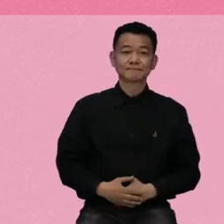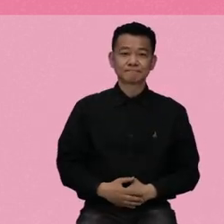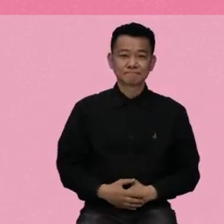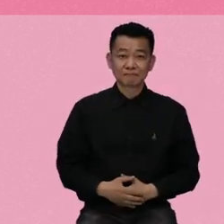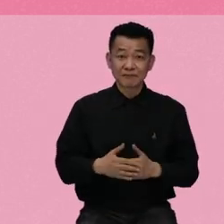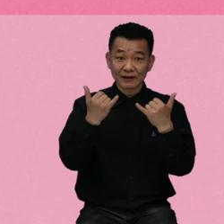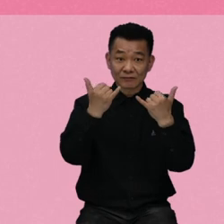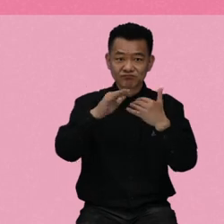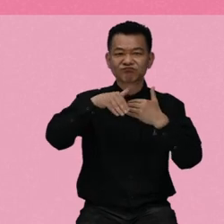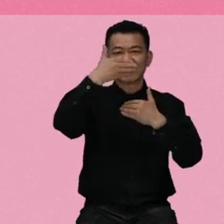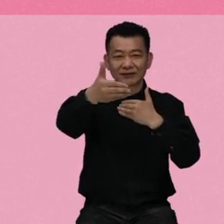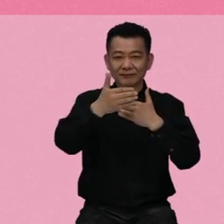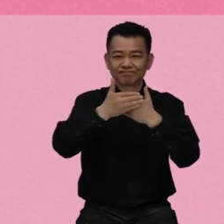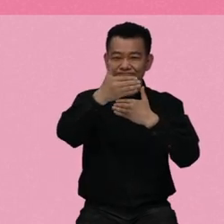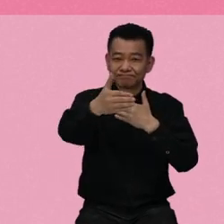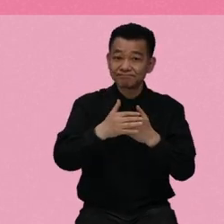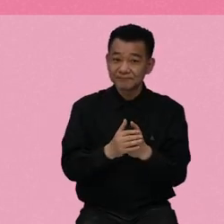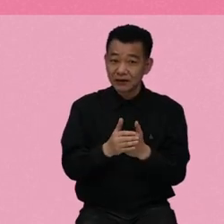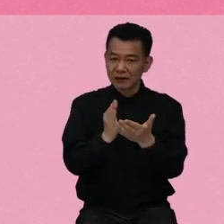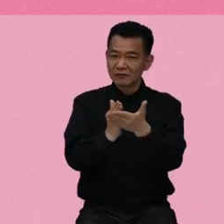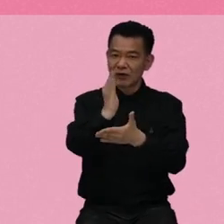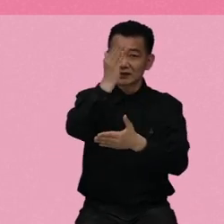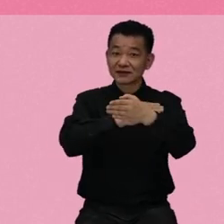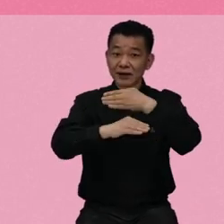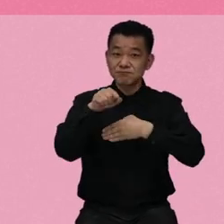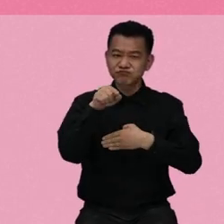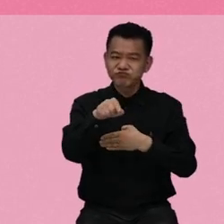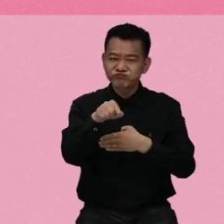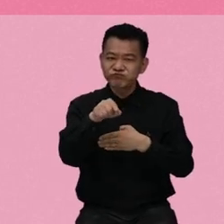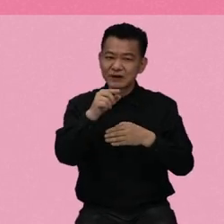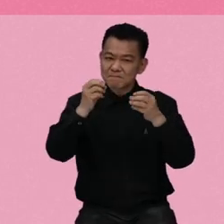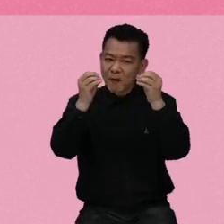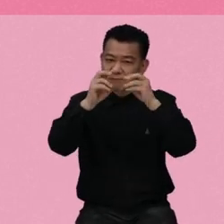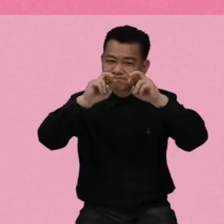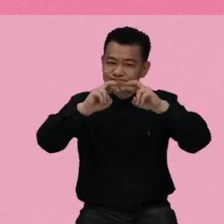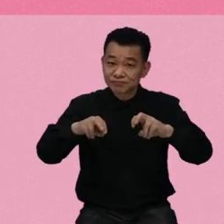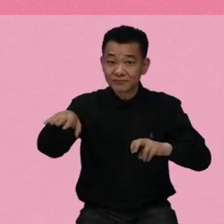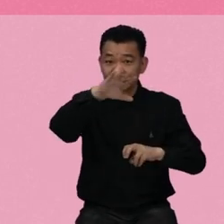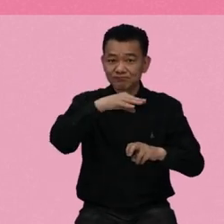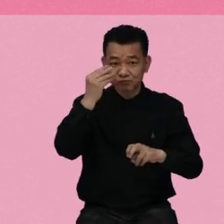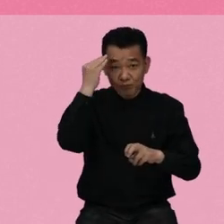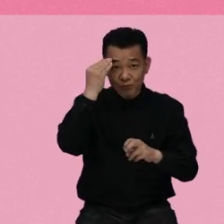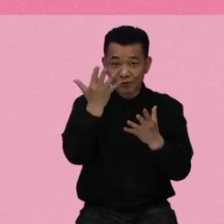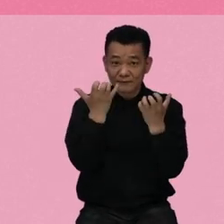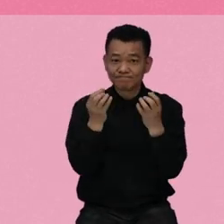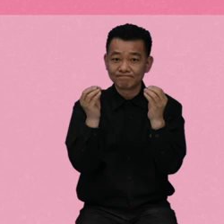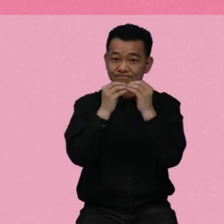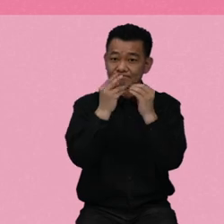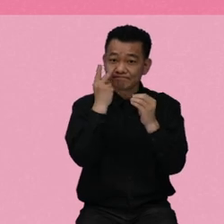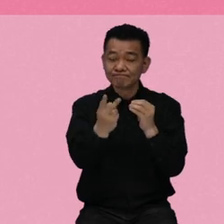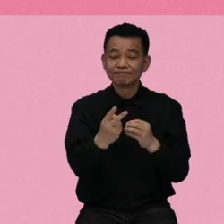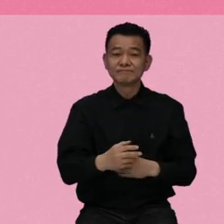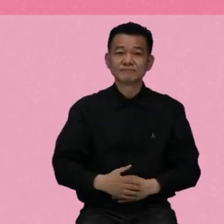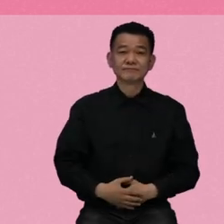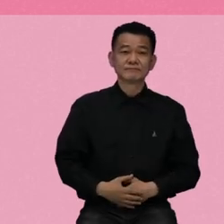Starting next class, let's learn more about the measures on how to ensure the rights of persons with disabilities.